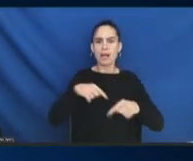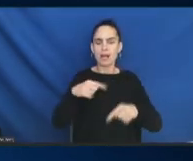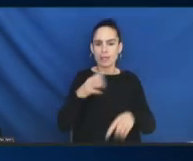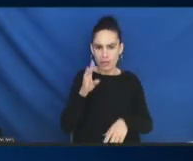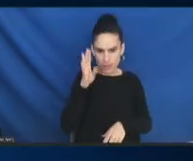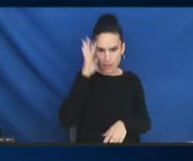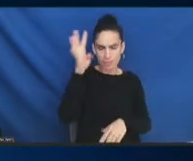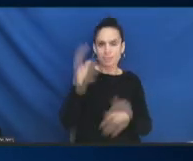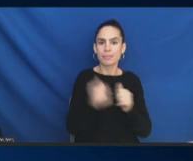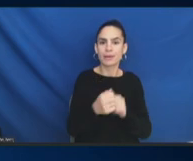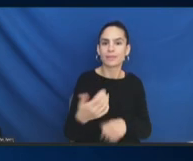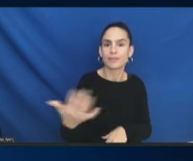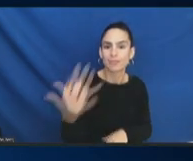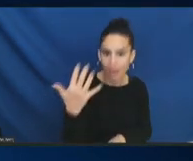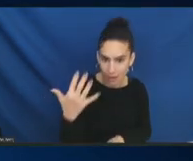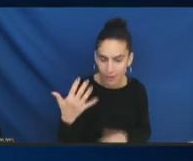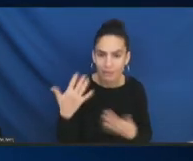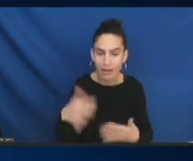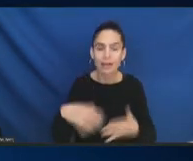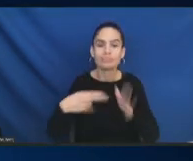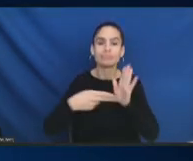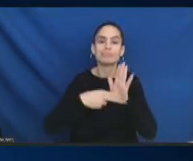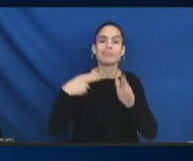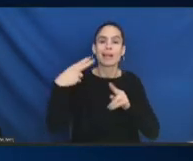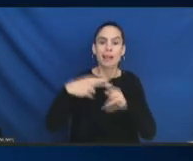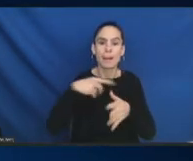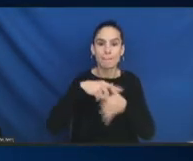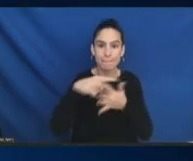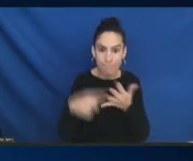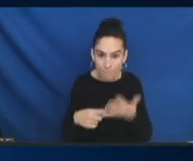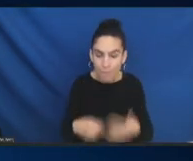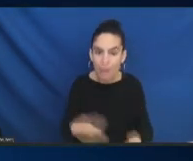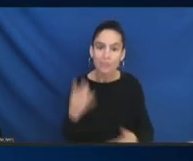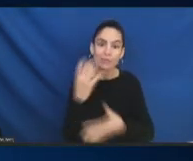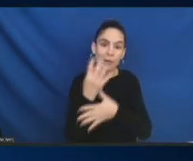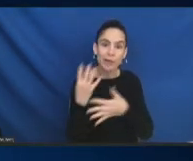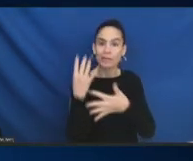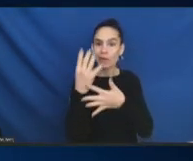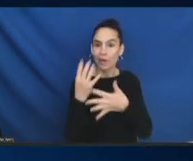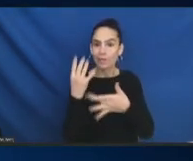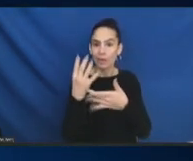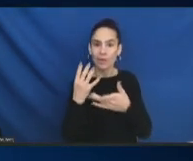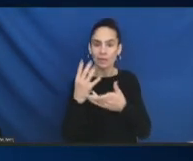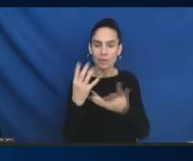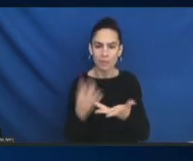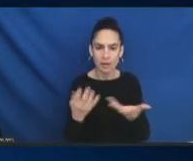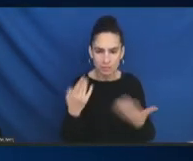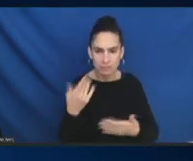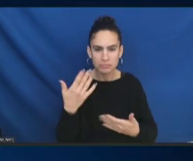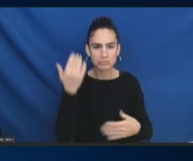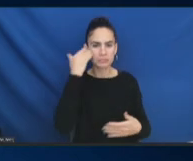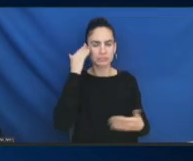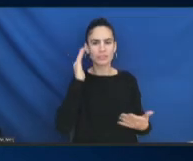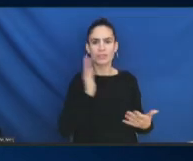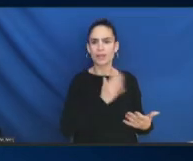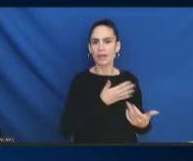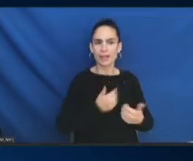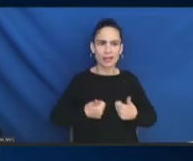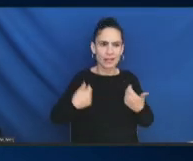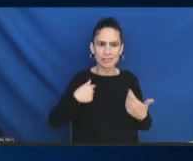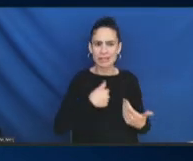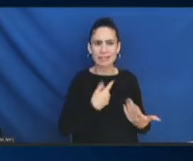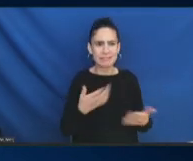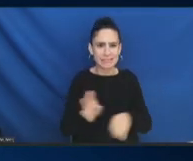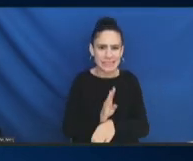we have at least four members on each, and then everyone else can add on. But as we know, our lives get in the way. We're all very busy people. And sometimes